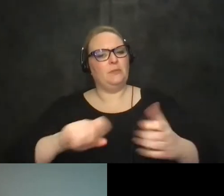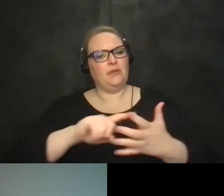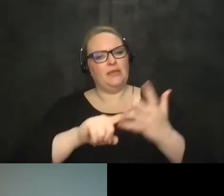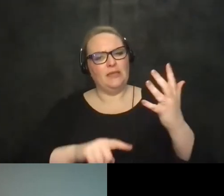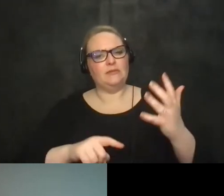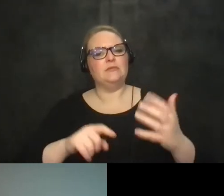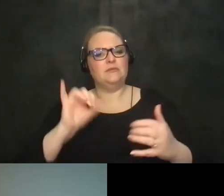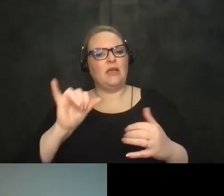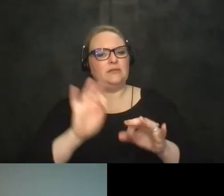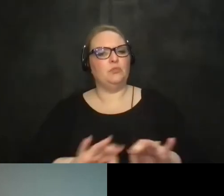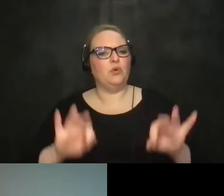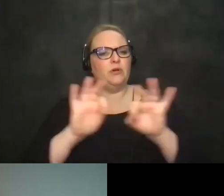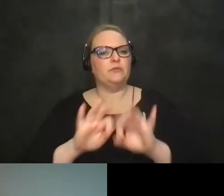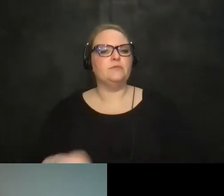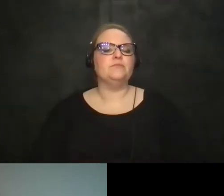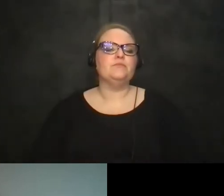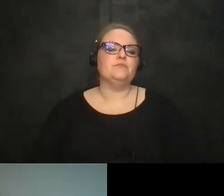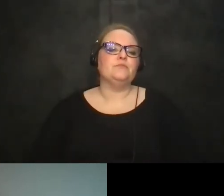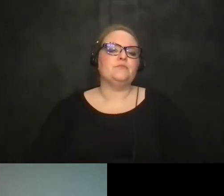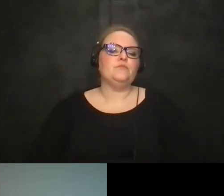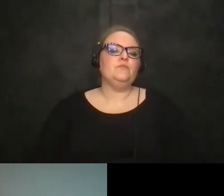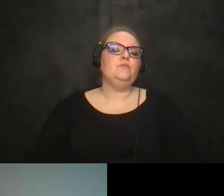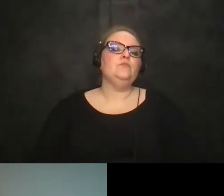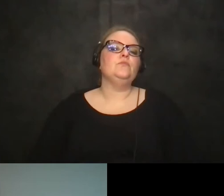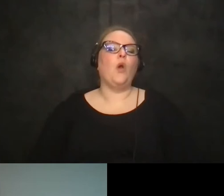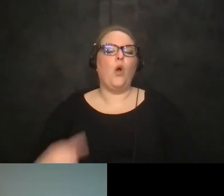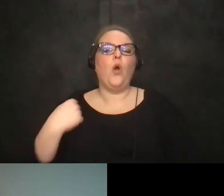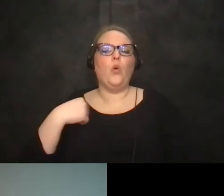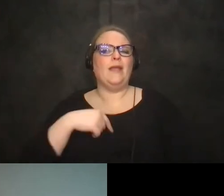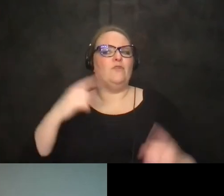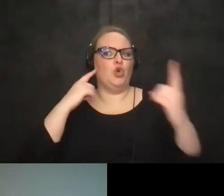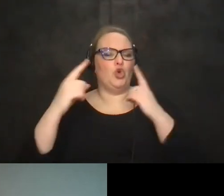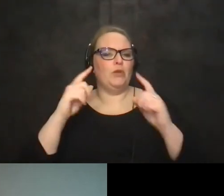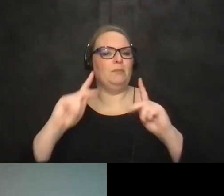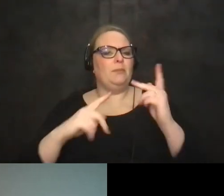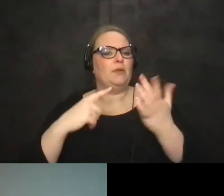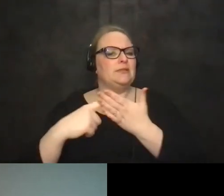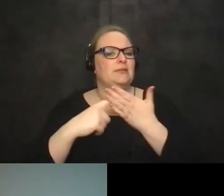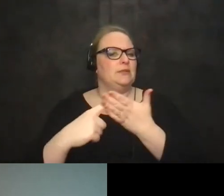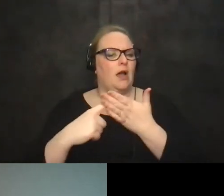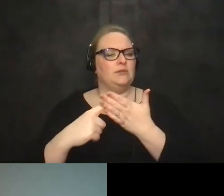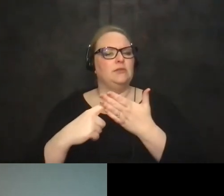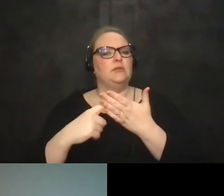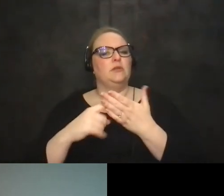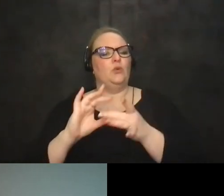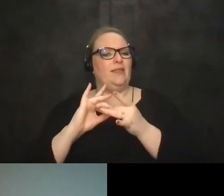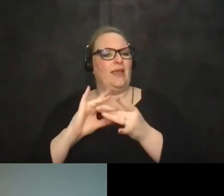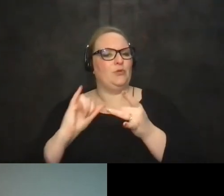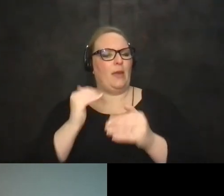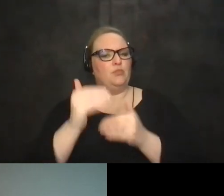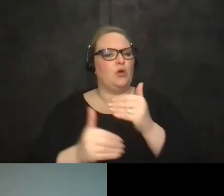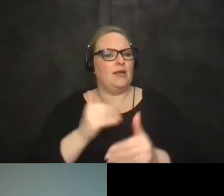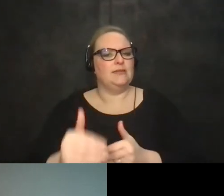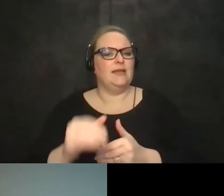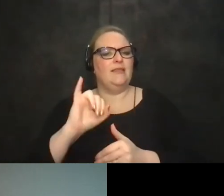important and one of the things that we hear a lot of people talking about when we're thinking about this process is this idea of